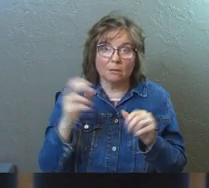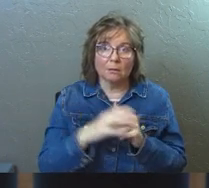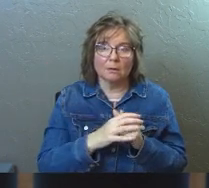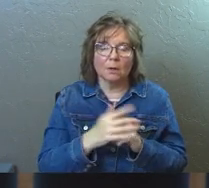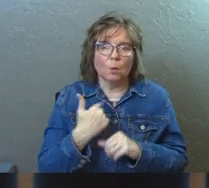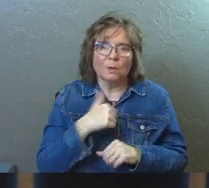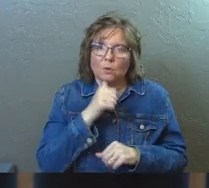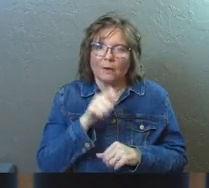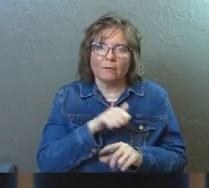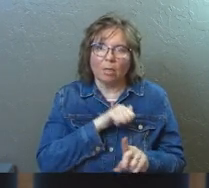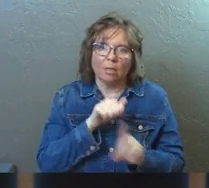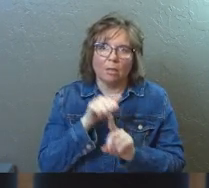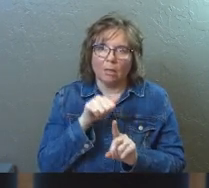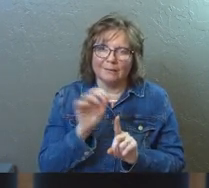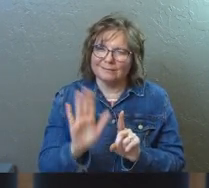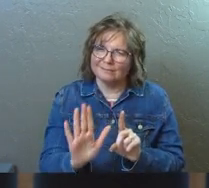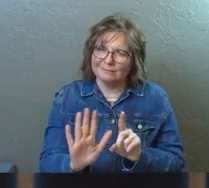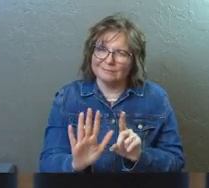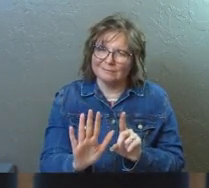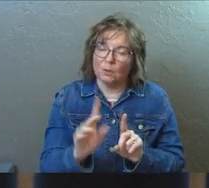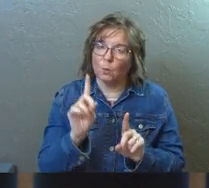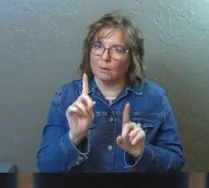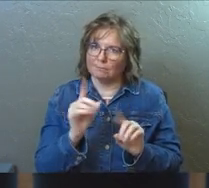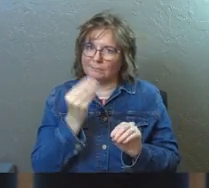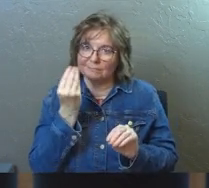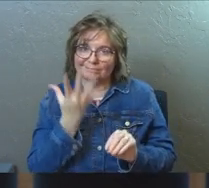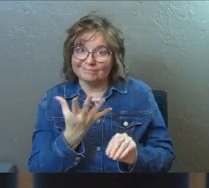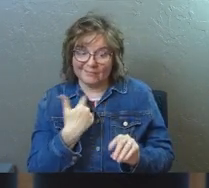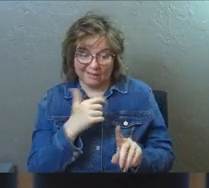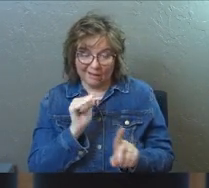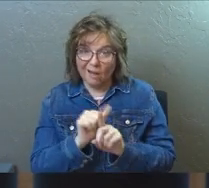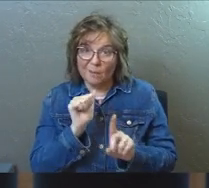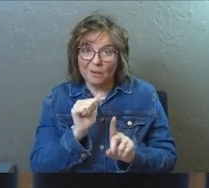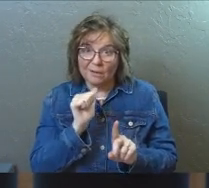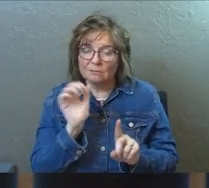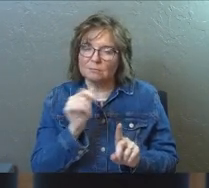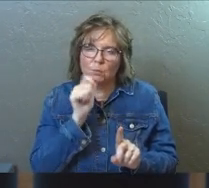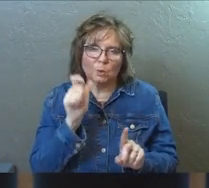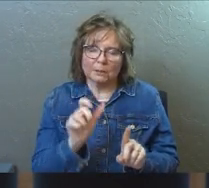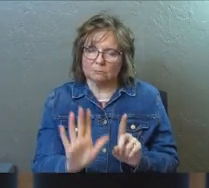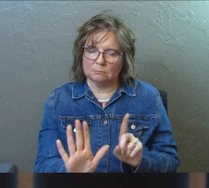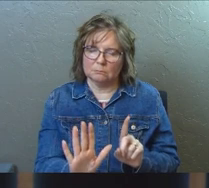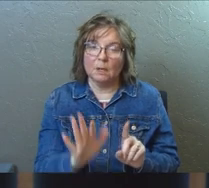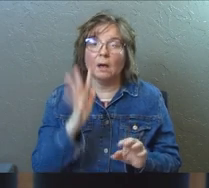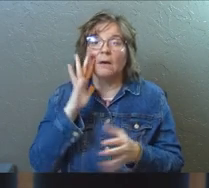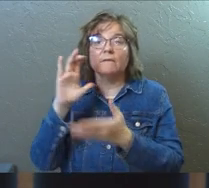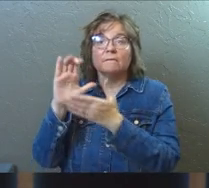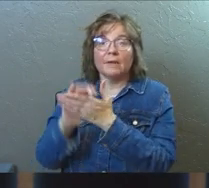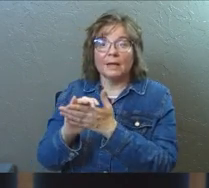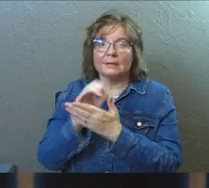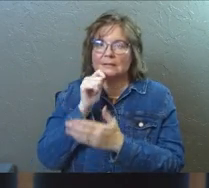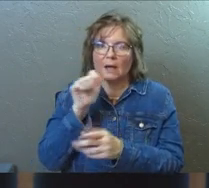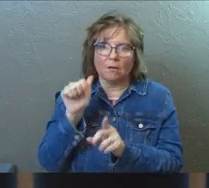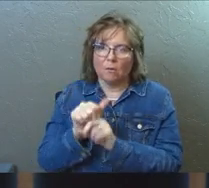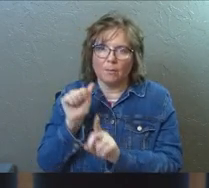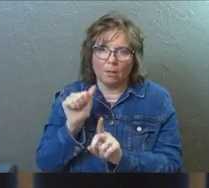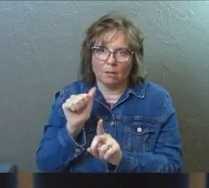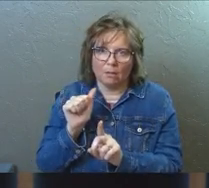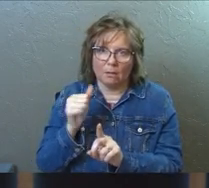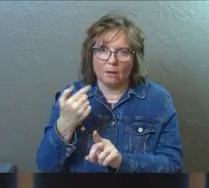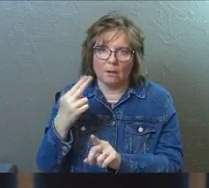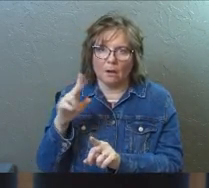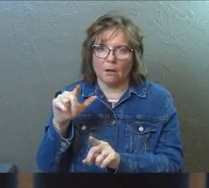be gullible. One more time. We're not called to be gullible. Faith is not gullible.